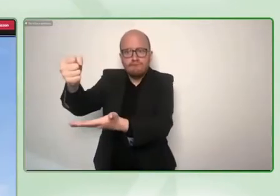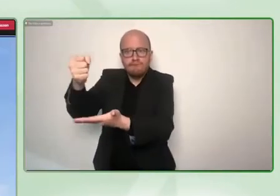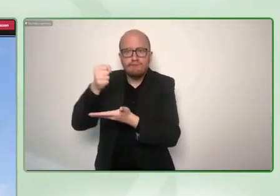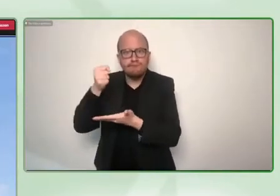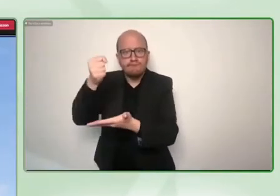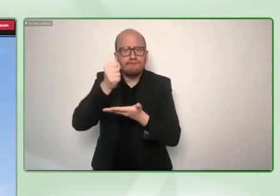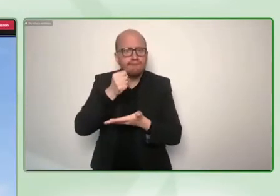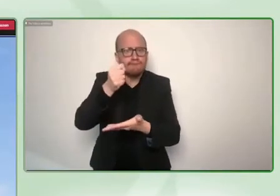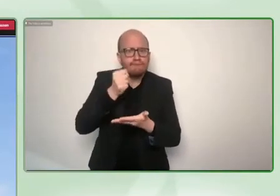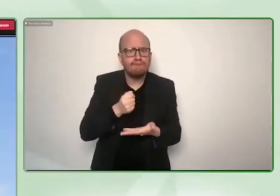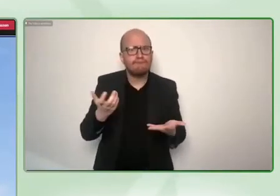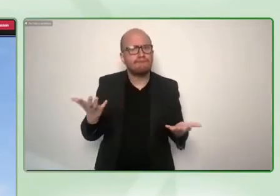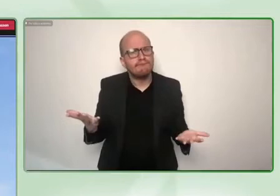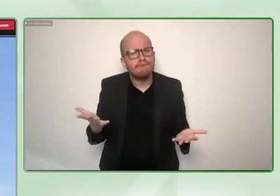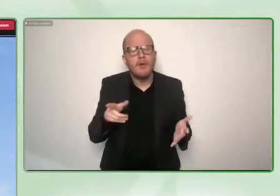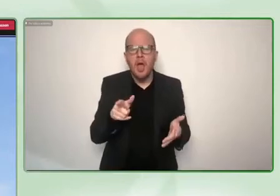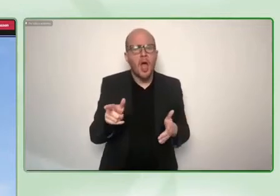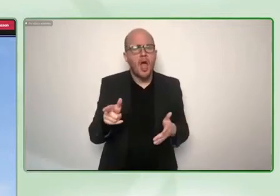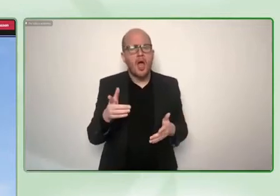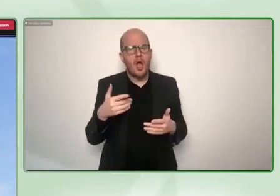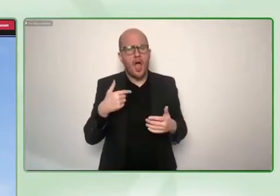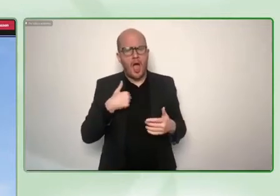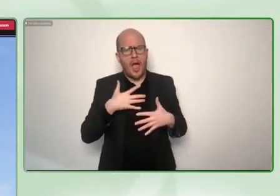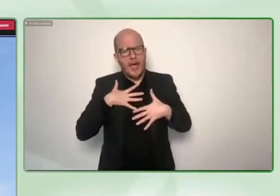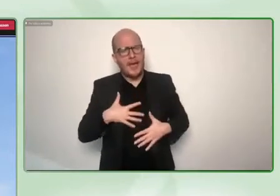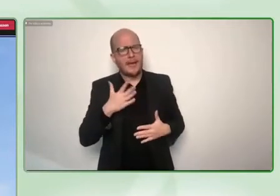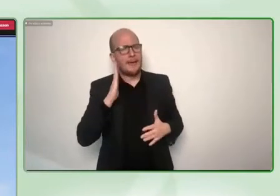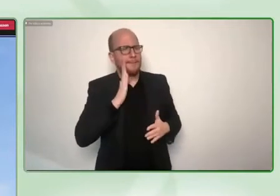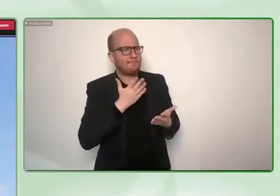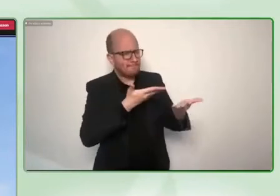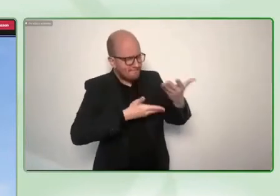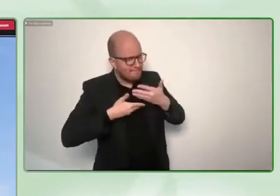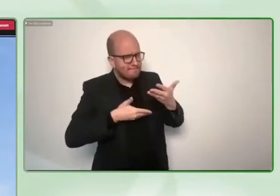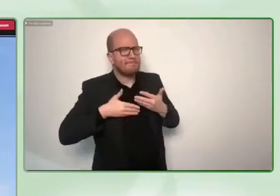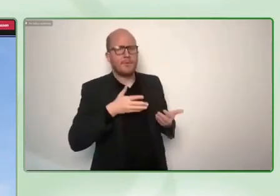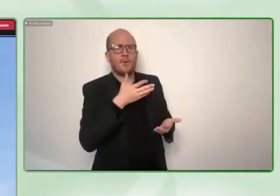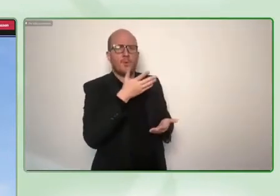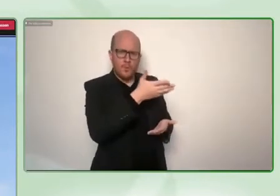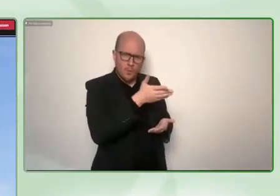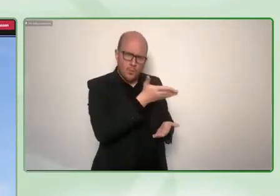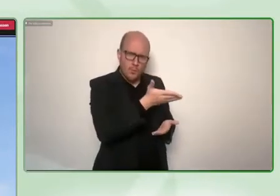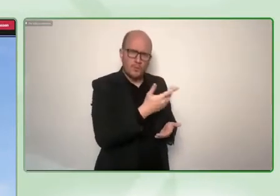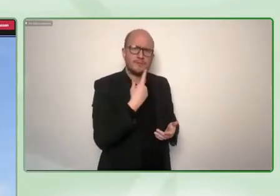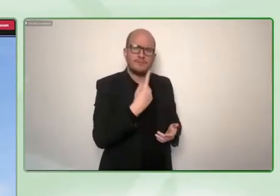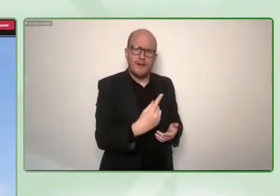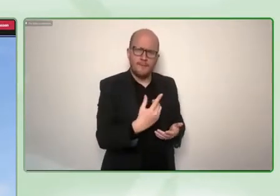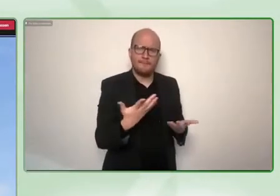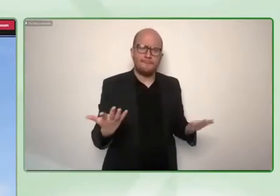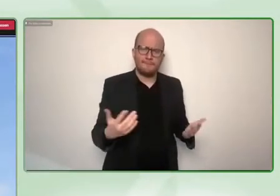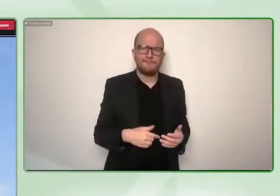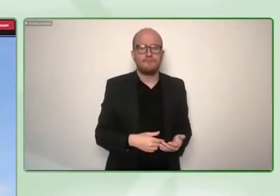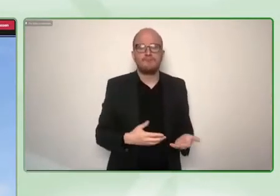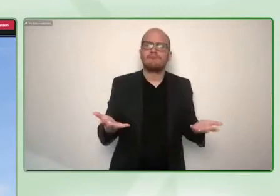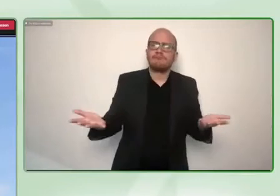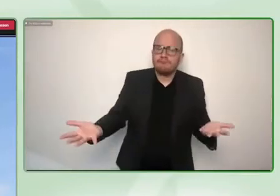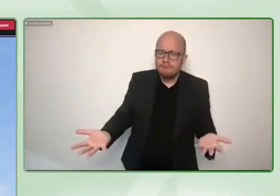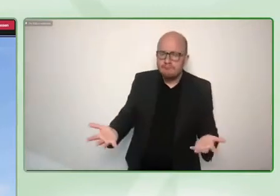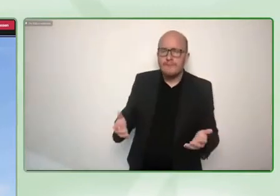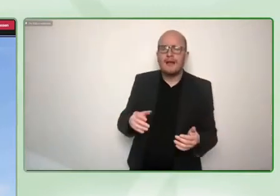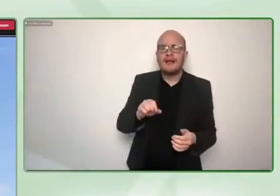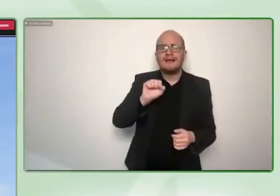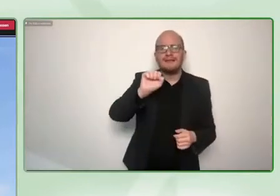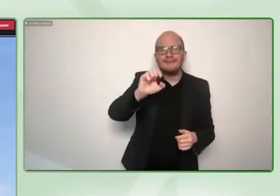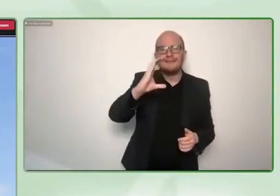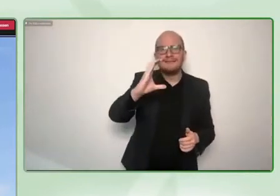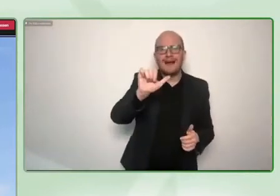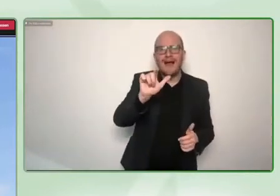Well the basic question of scaling is how to get whatever you're doing to more people, right? And as you indicated in